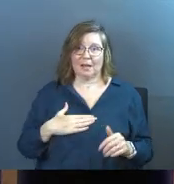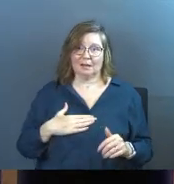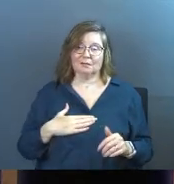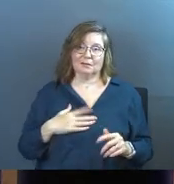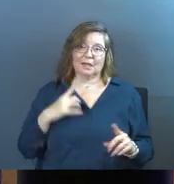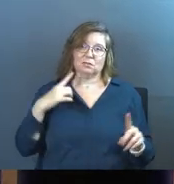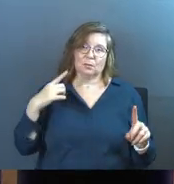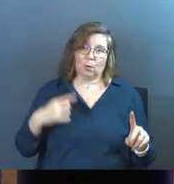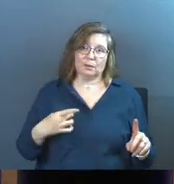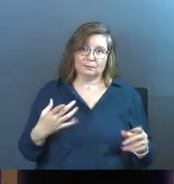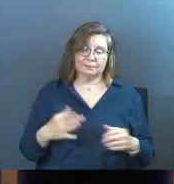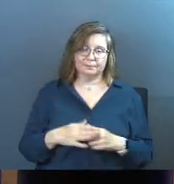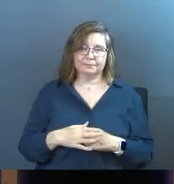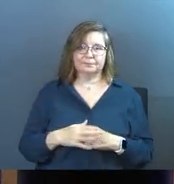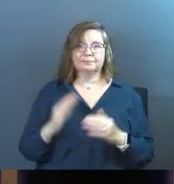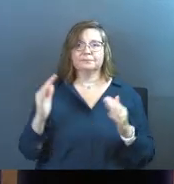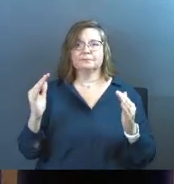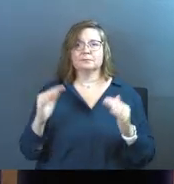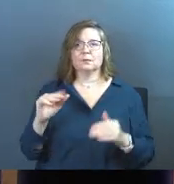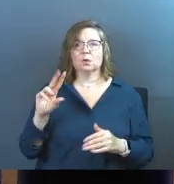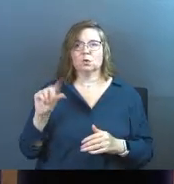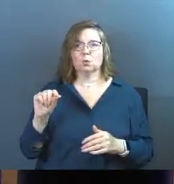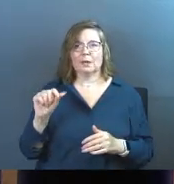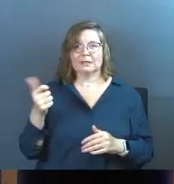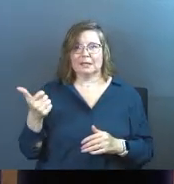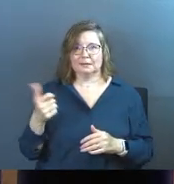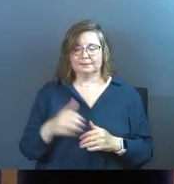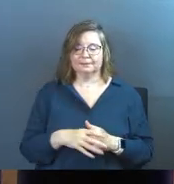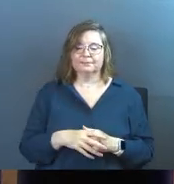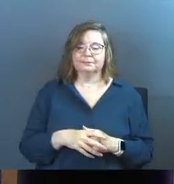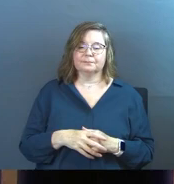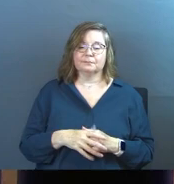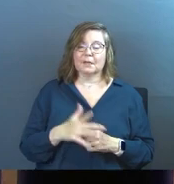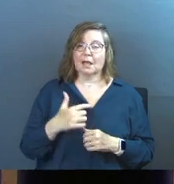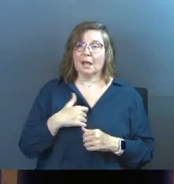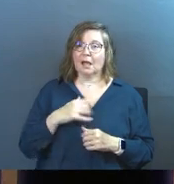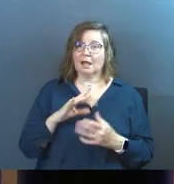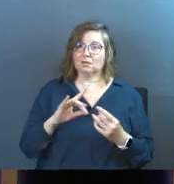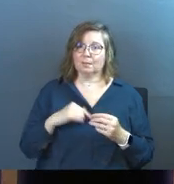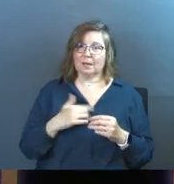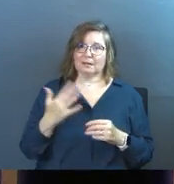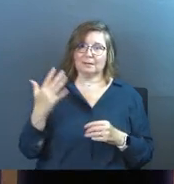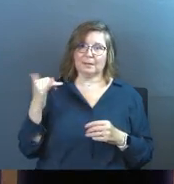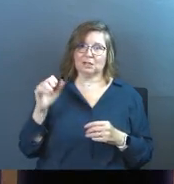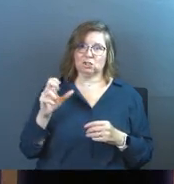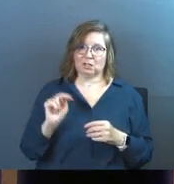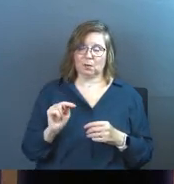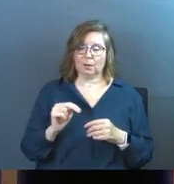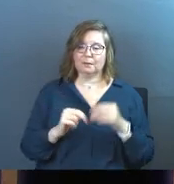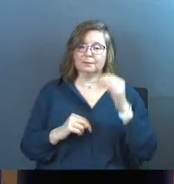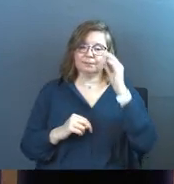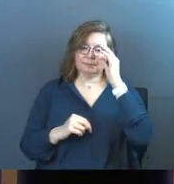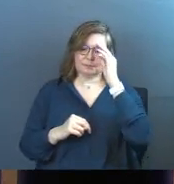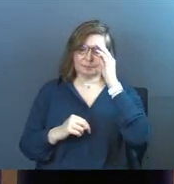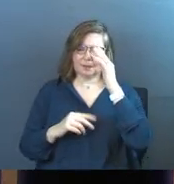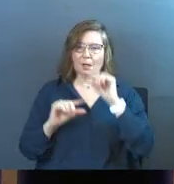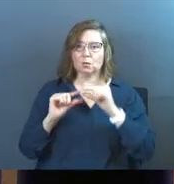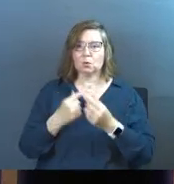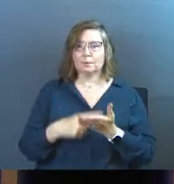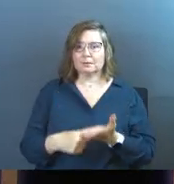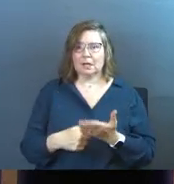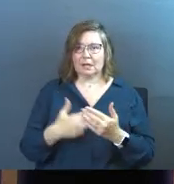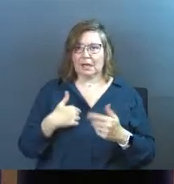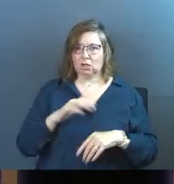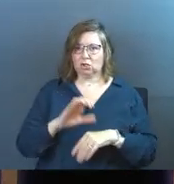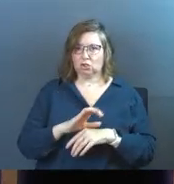That's the point. Next, 2010. I talked about this back in January. There was a group discussion we